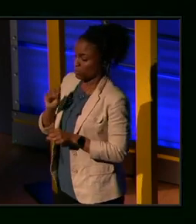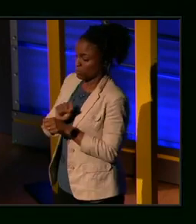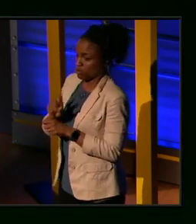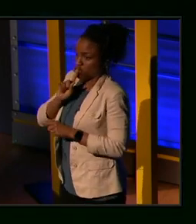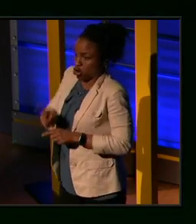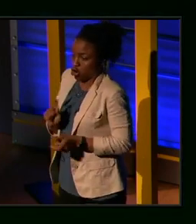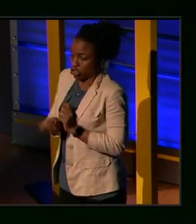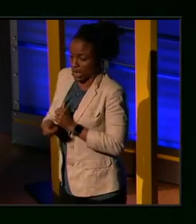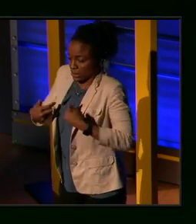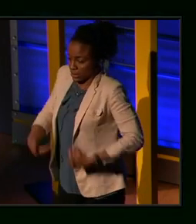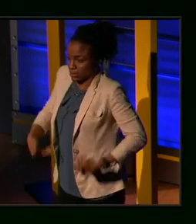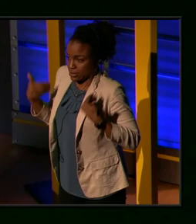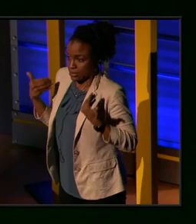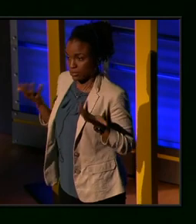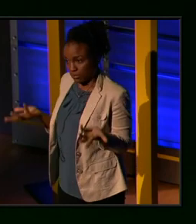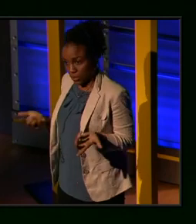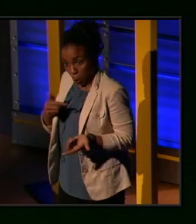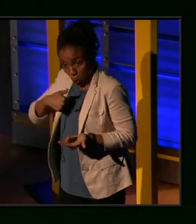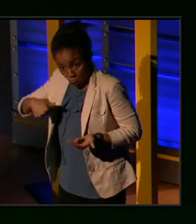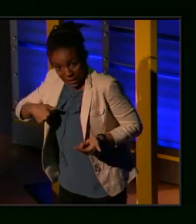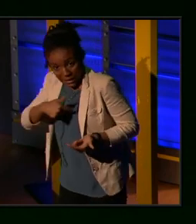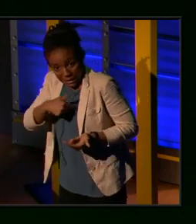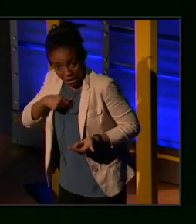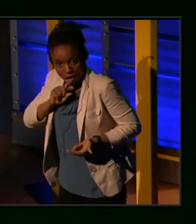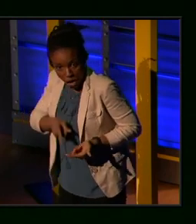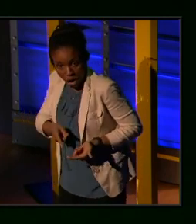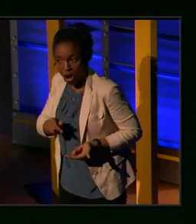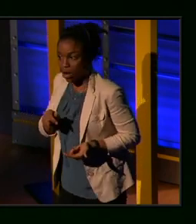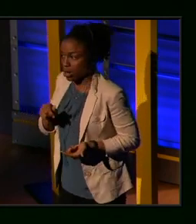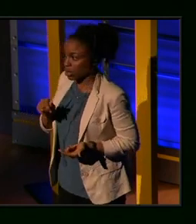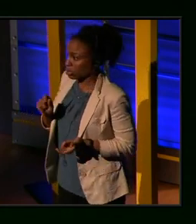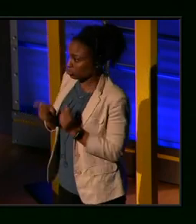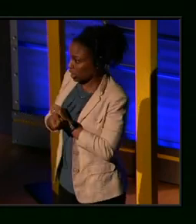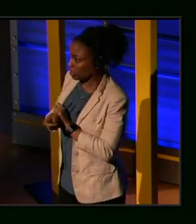So, therefore, it's a way to express who we are.